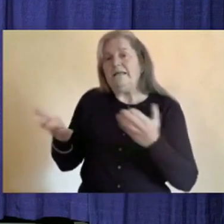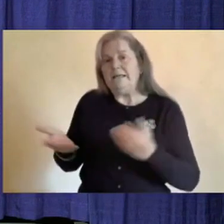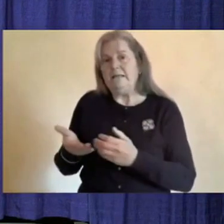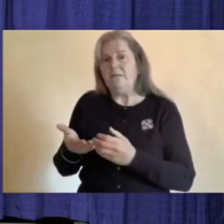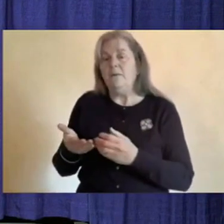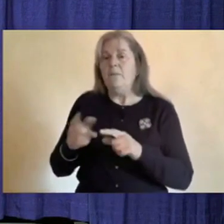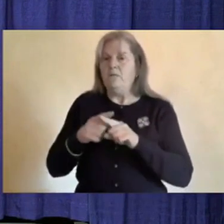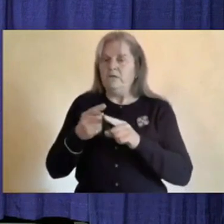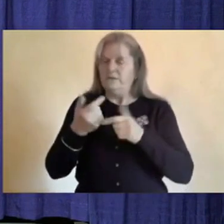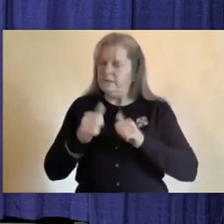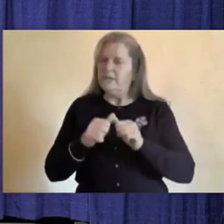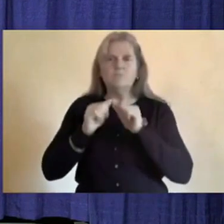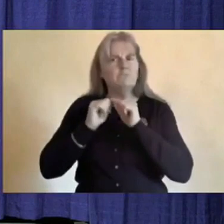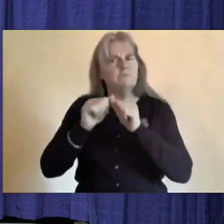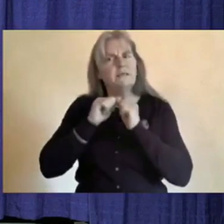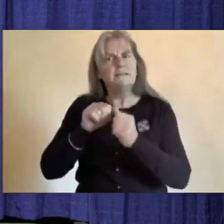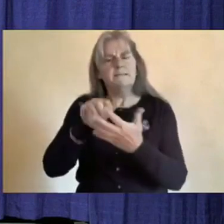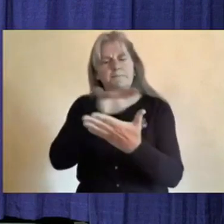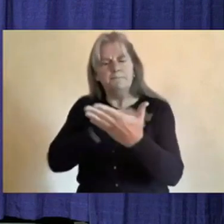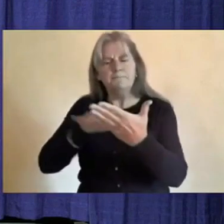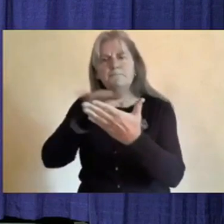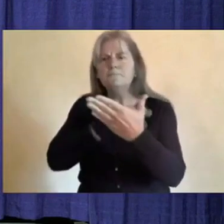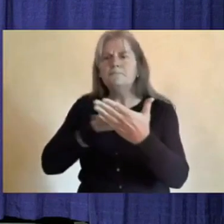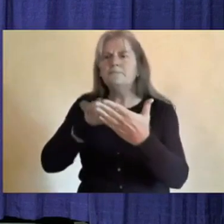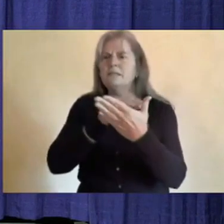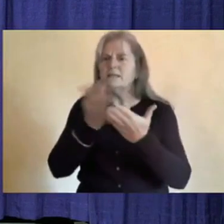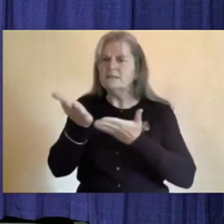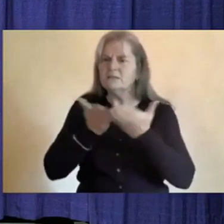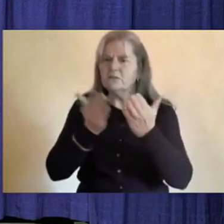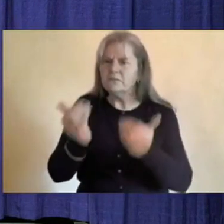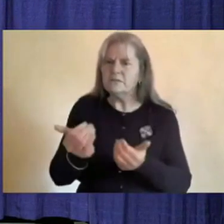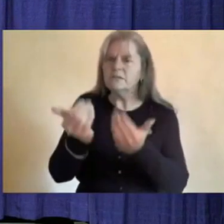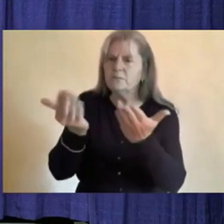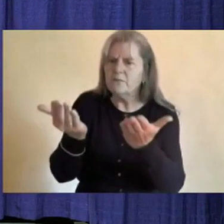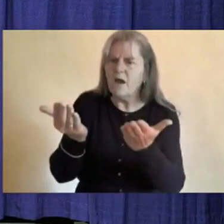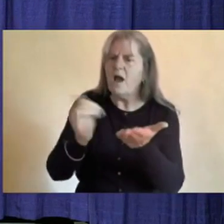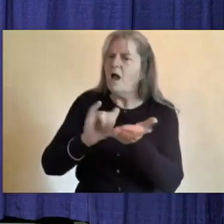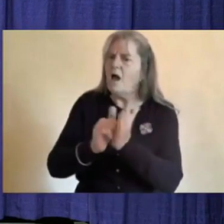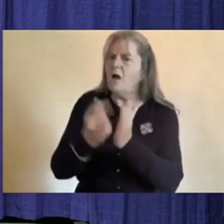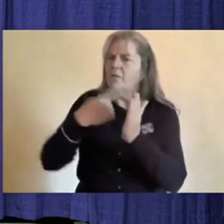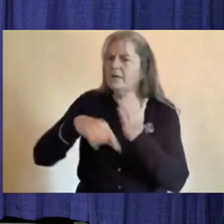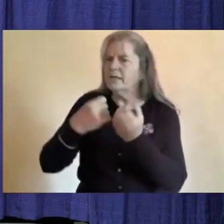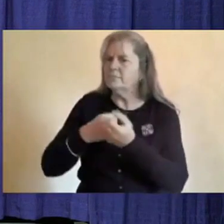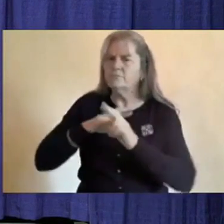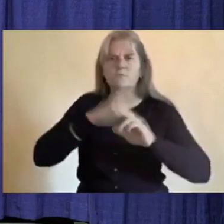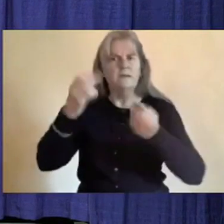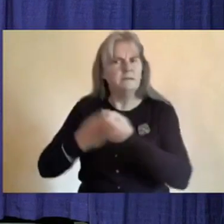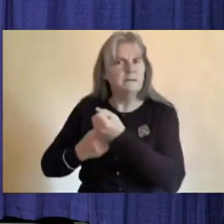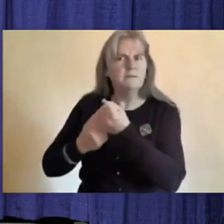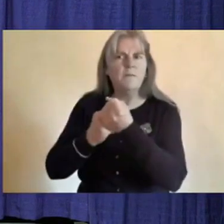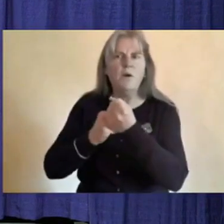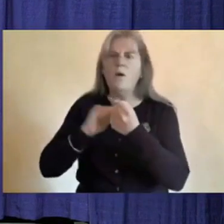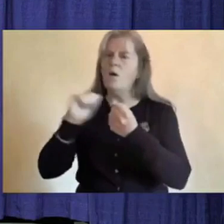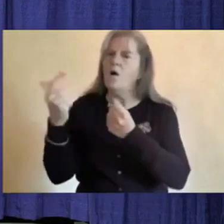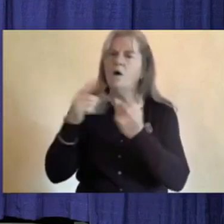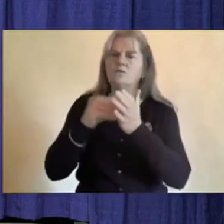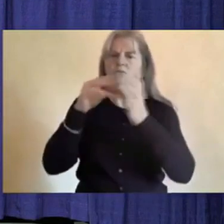special education services and learning more about how we can support the needs of all UConn students.